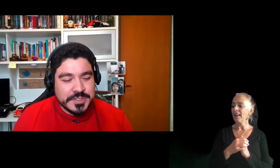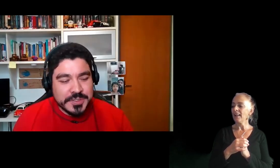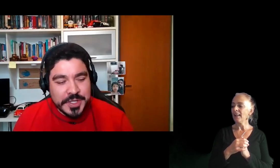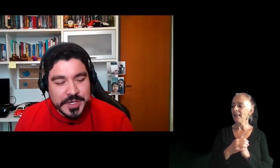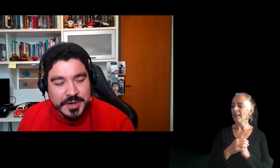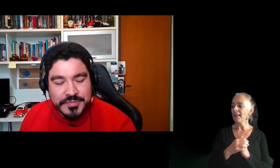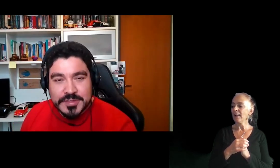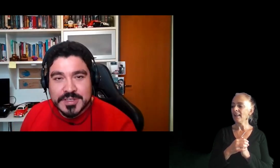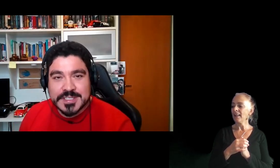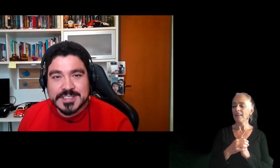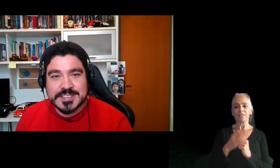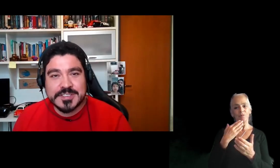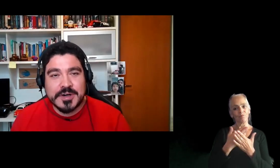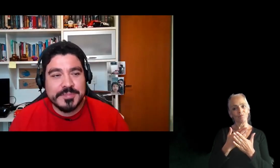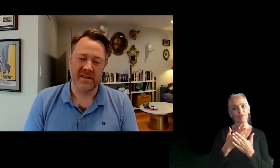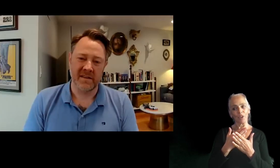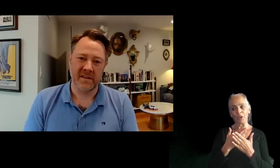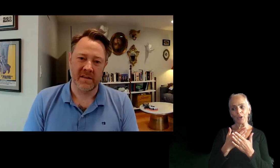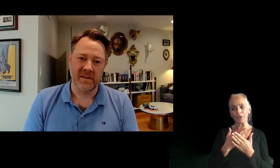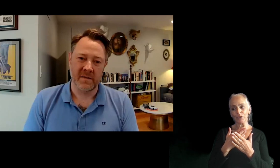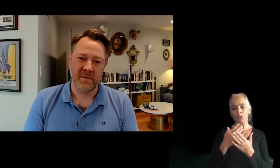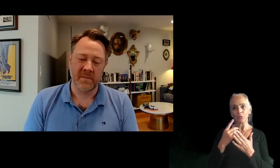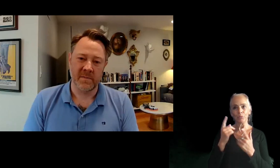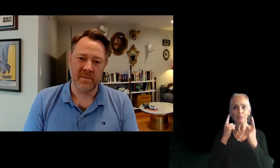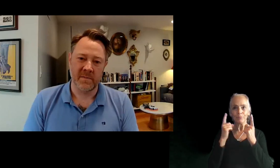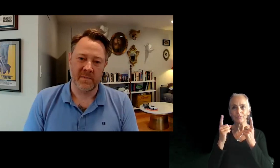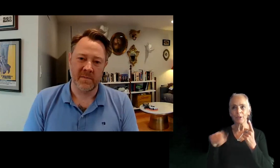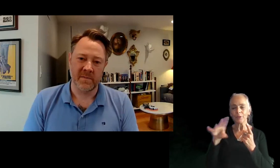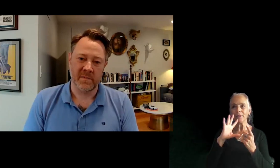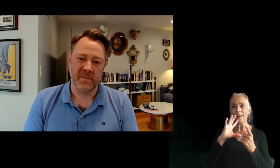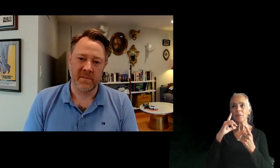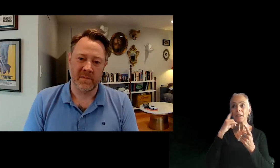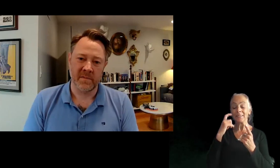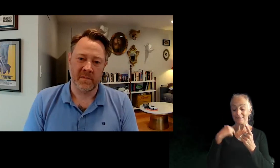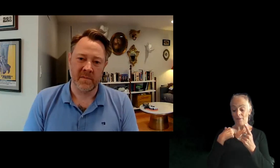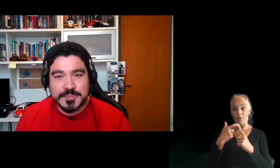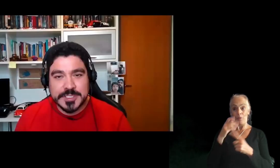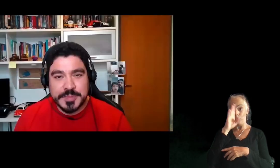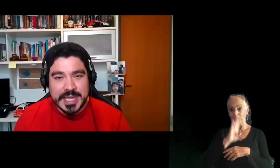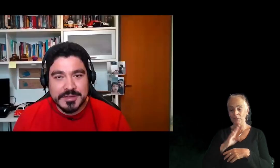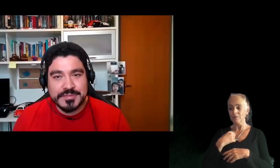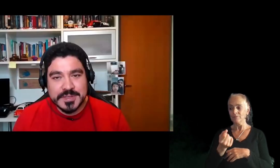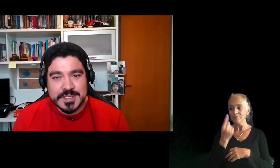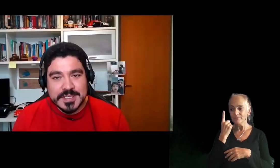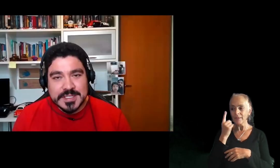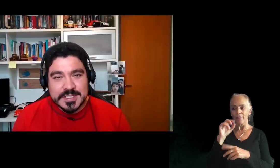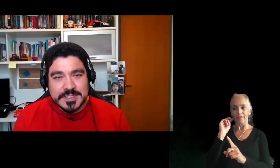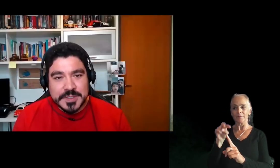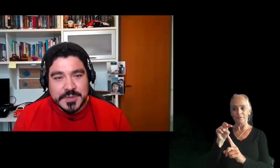good to, to hear Vivian's talk because I'm Brazilian and I understand that perspective.